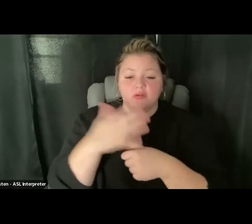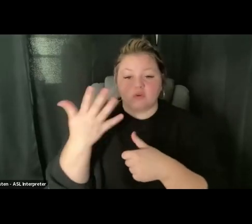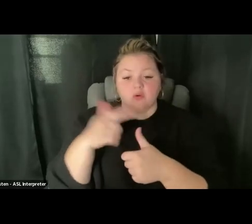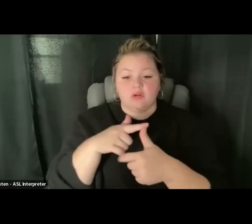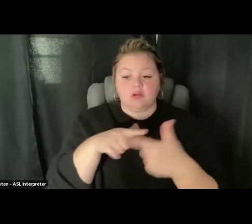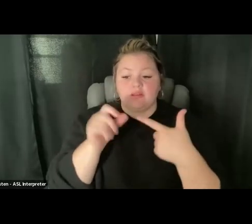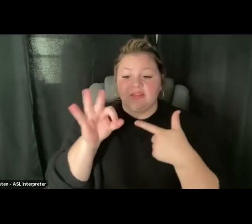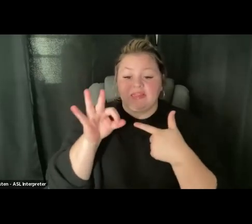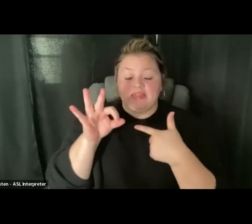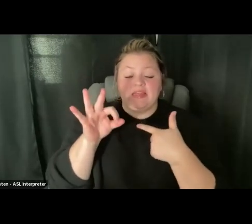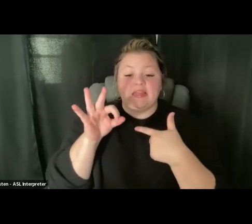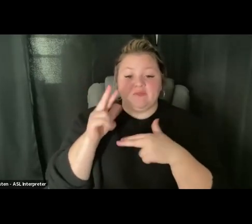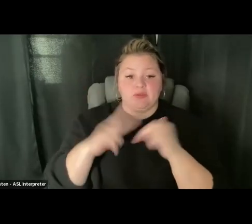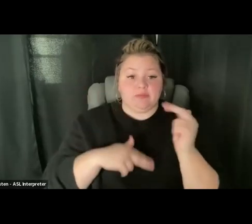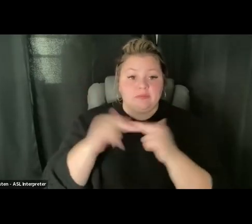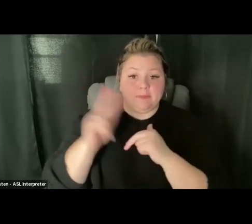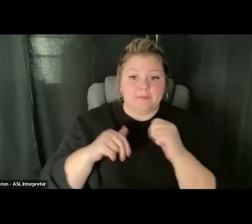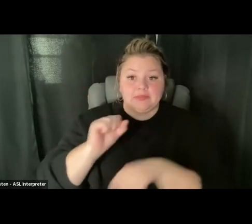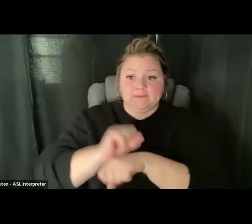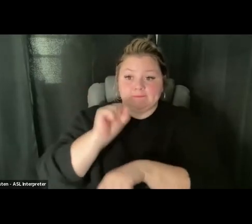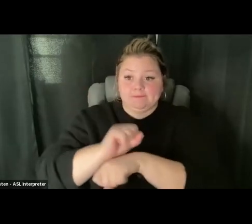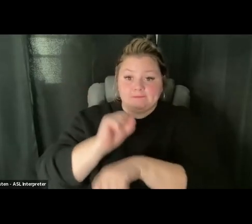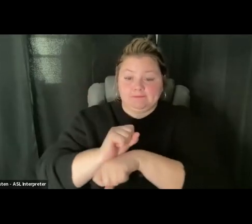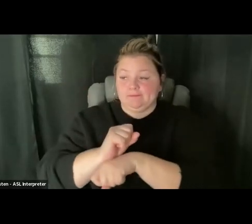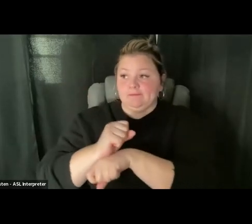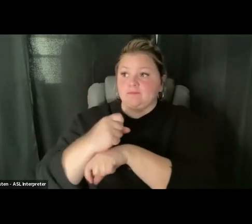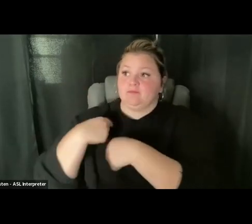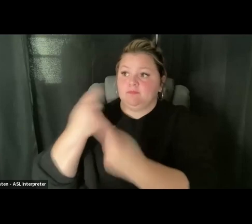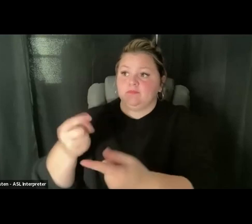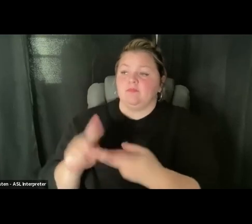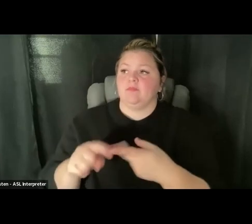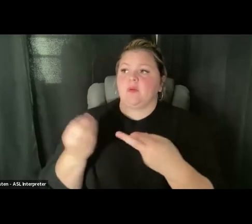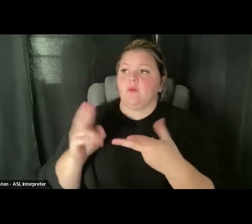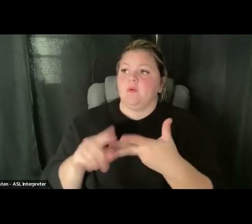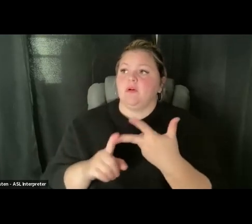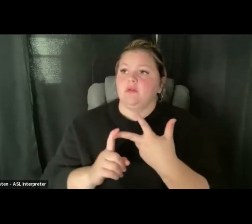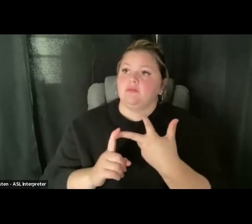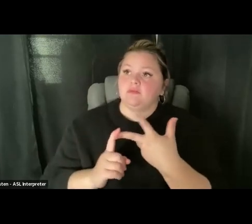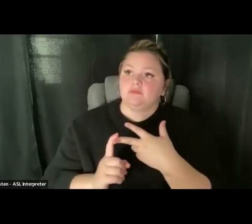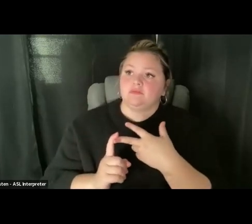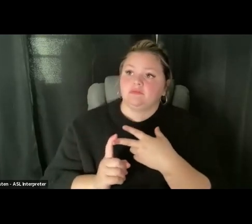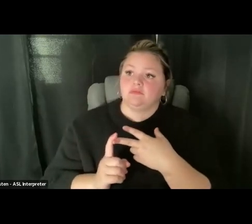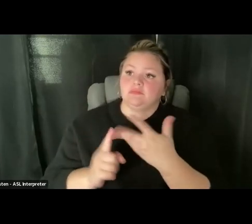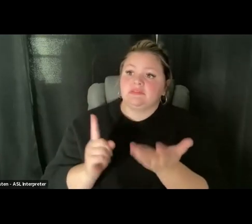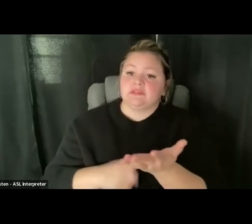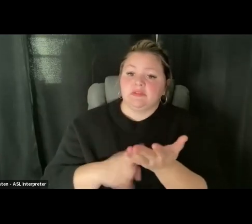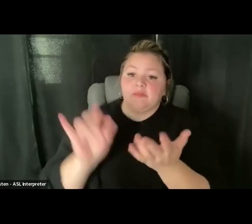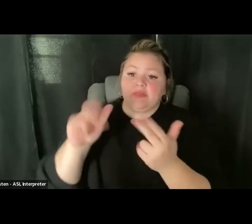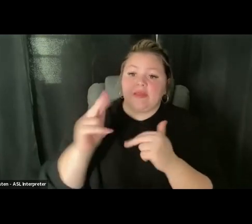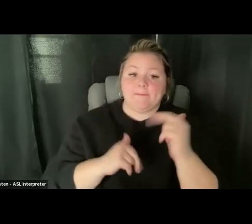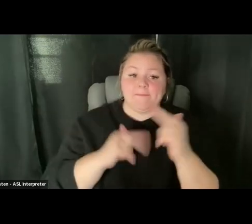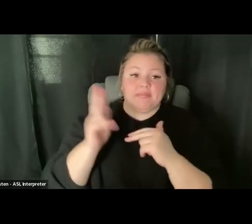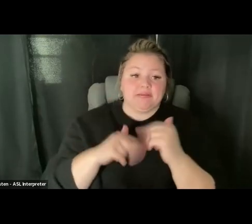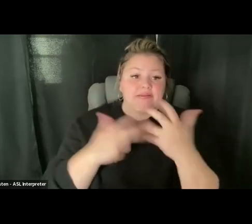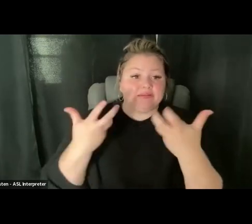construction done at locations, or many times it happens because the building they're in might not want voting